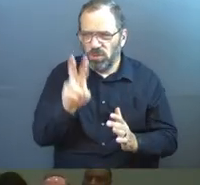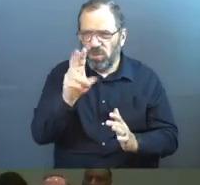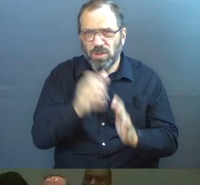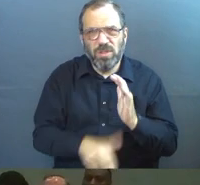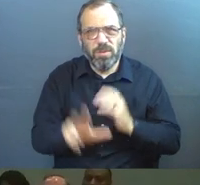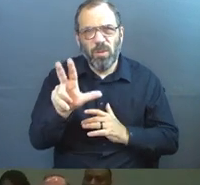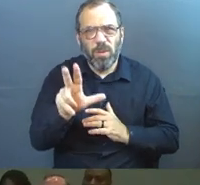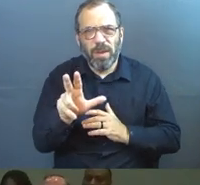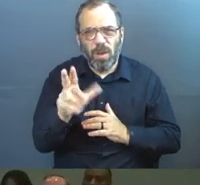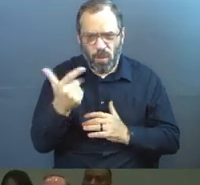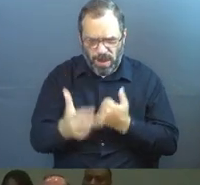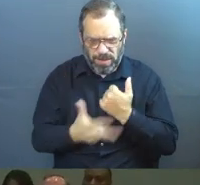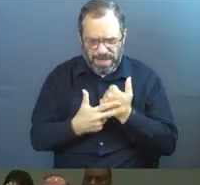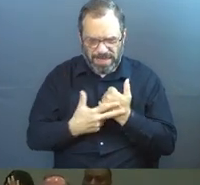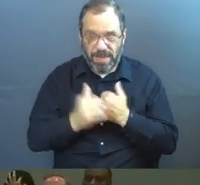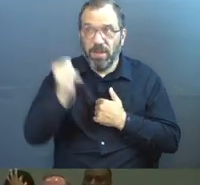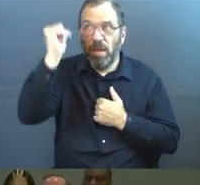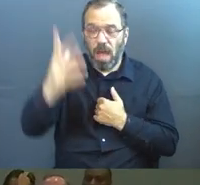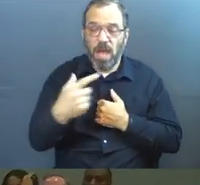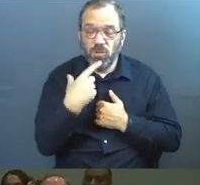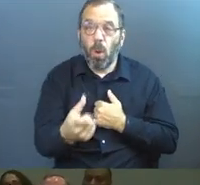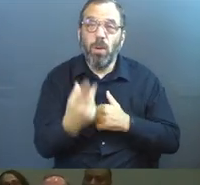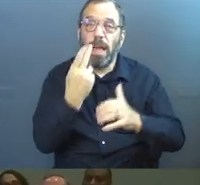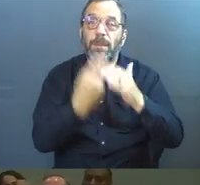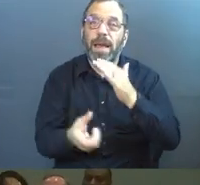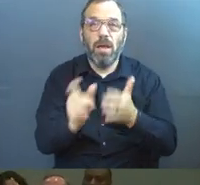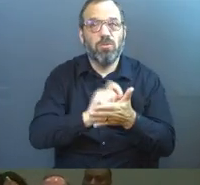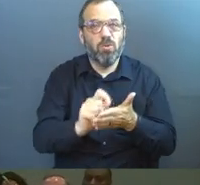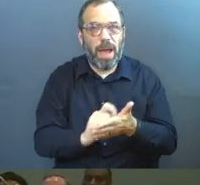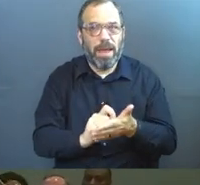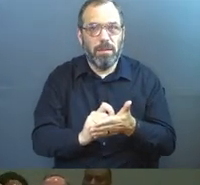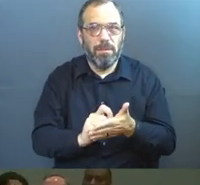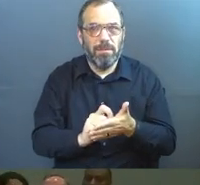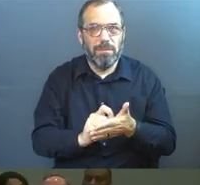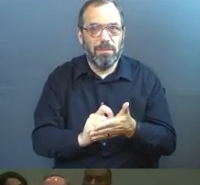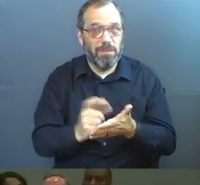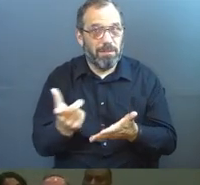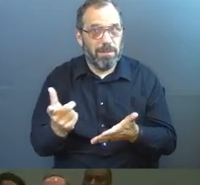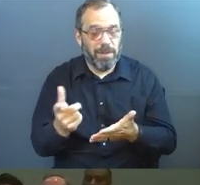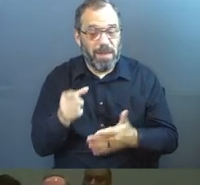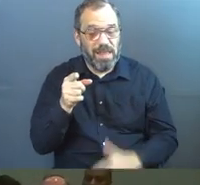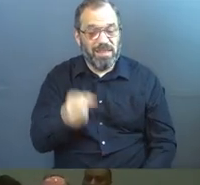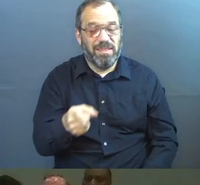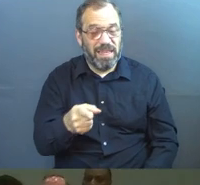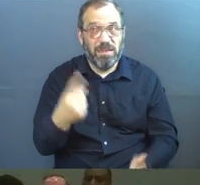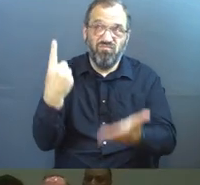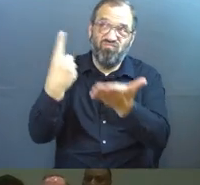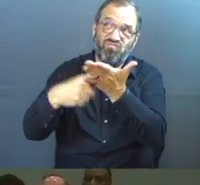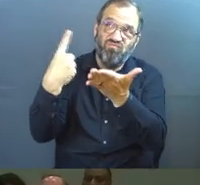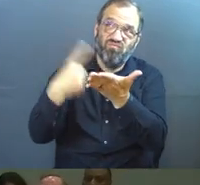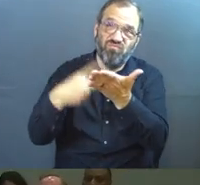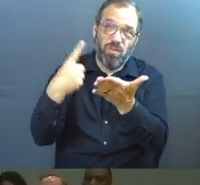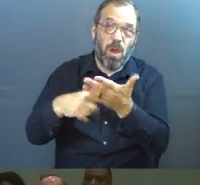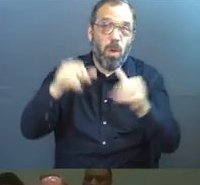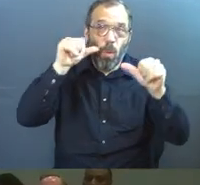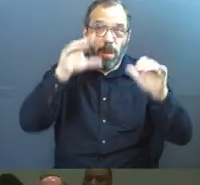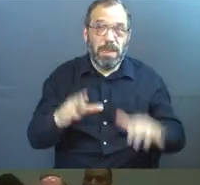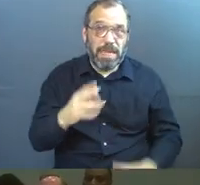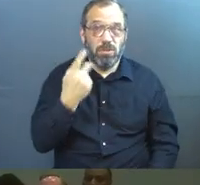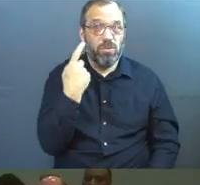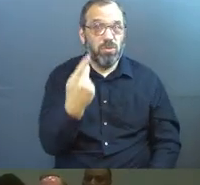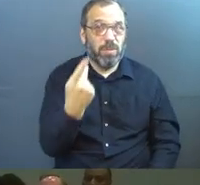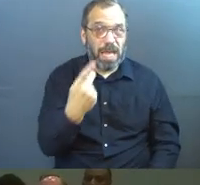why was that preserved? Because God told him to. God said, write this thing down because this conversation is going to bless future